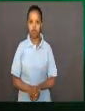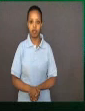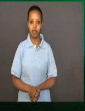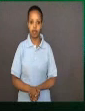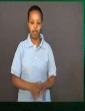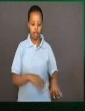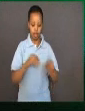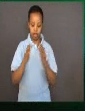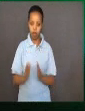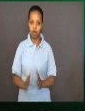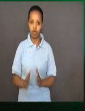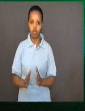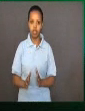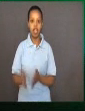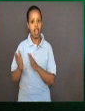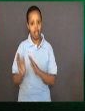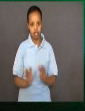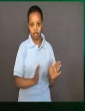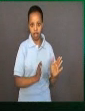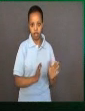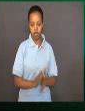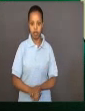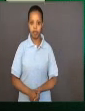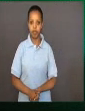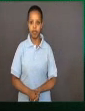Students, let's get ready.